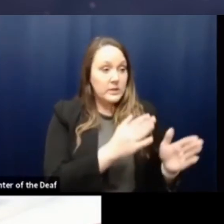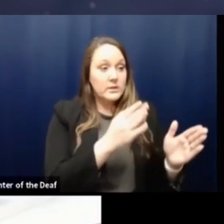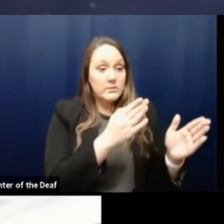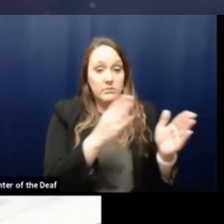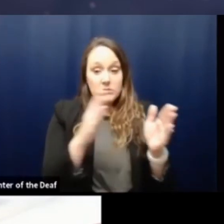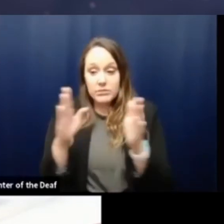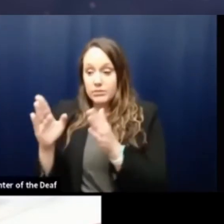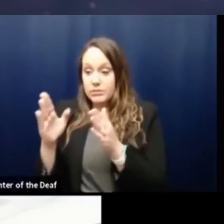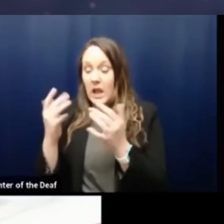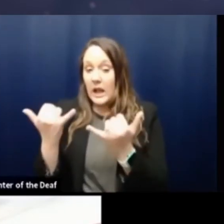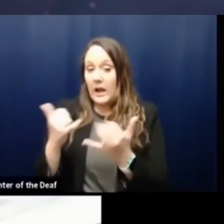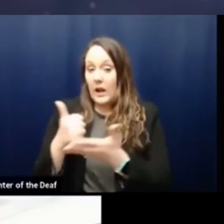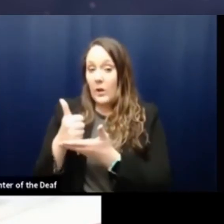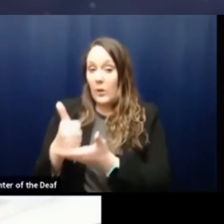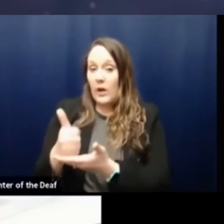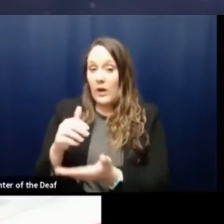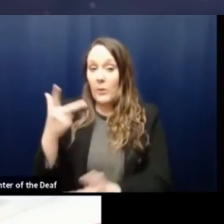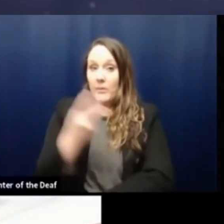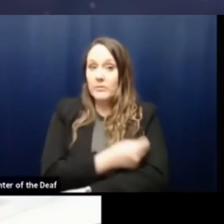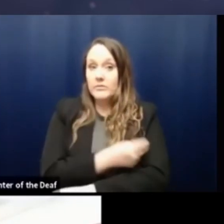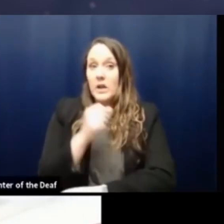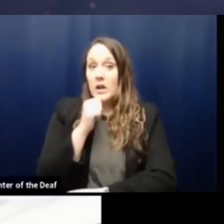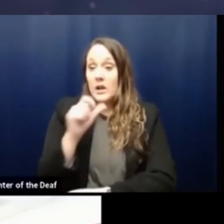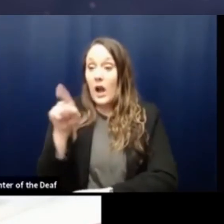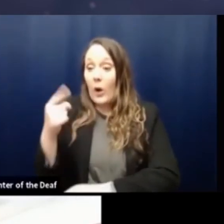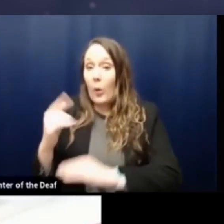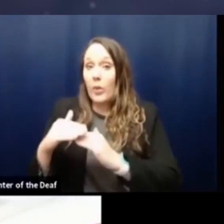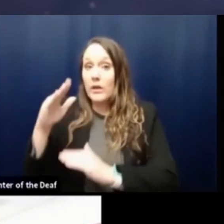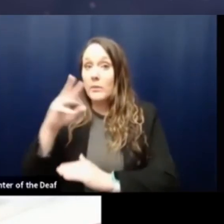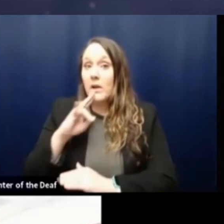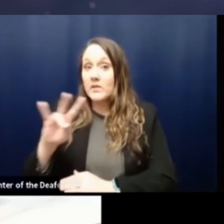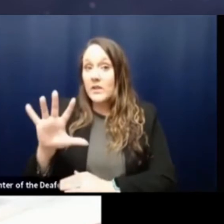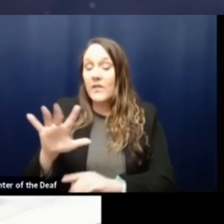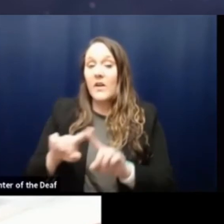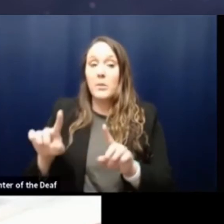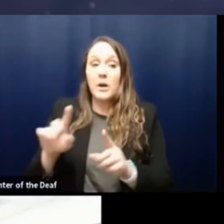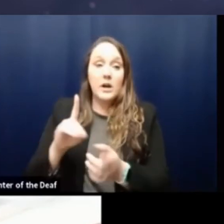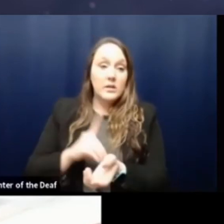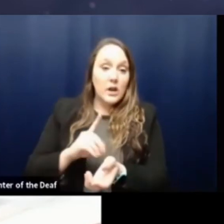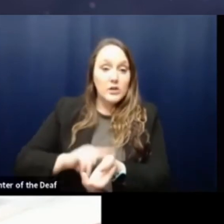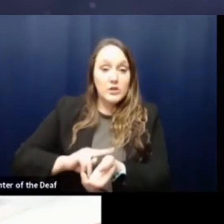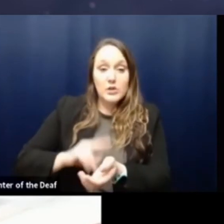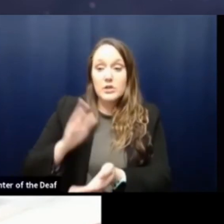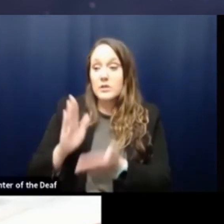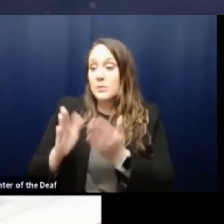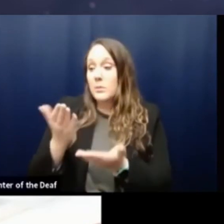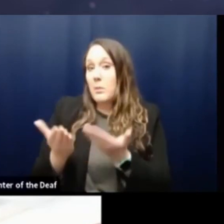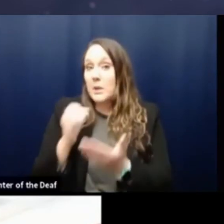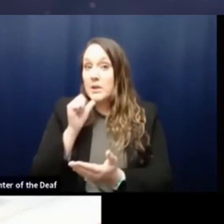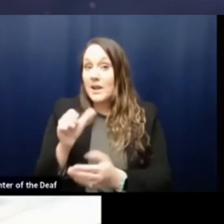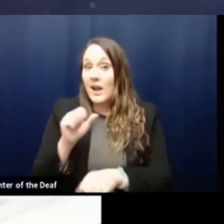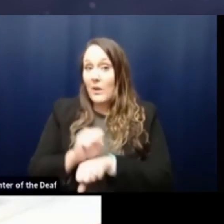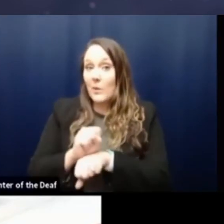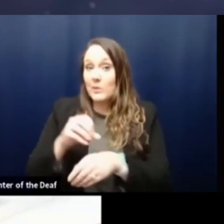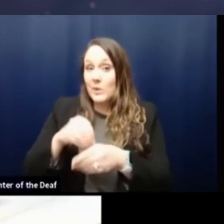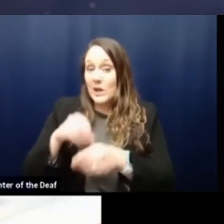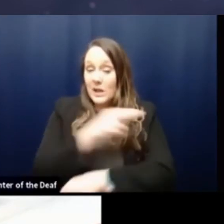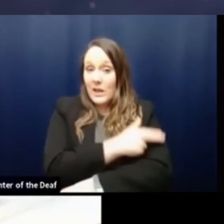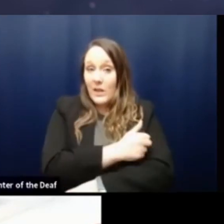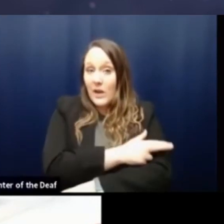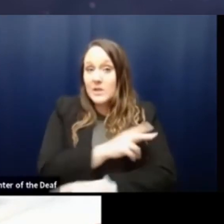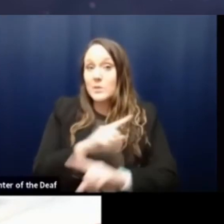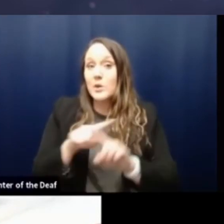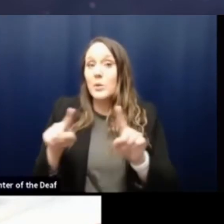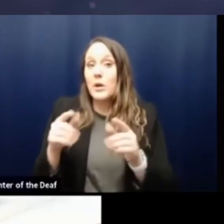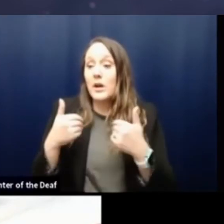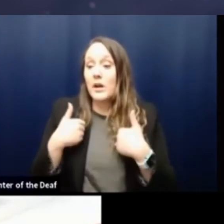vaccinate, not just those 75 and older, but also, um, healthcare workers who don't maybe don't work at a hospital, but work have patient